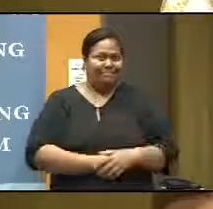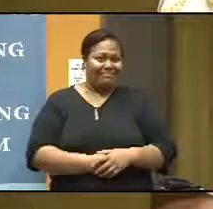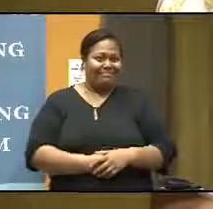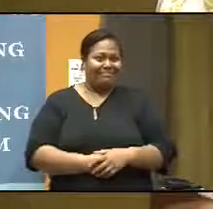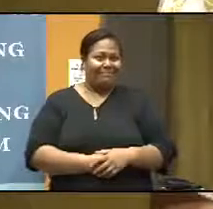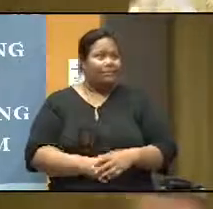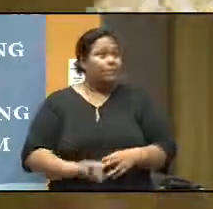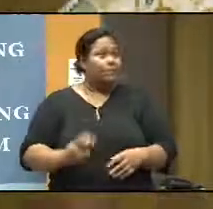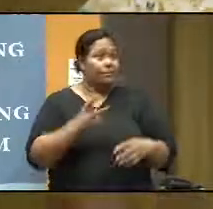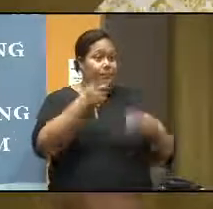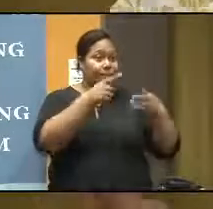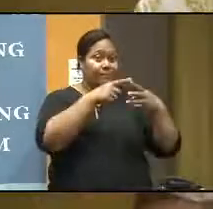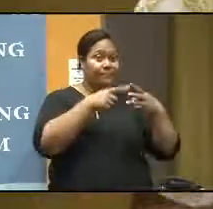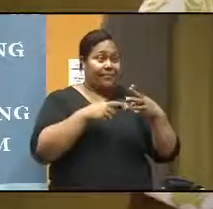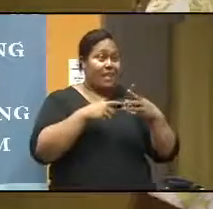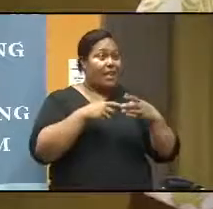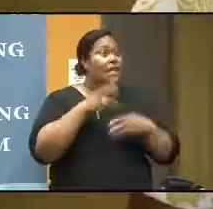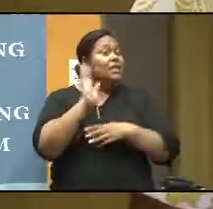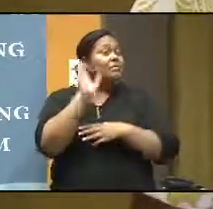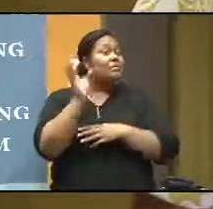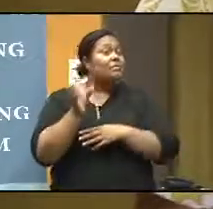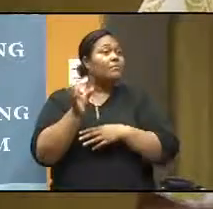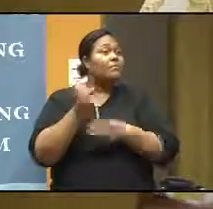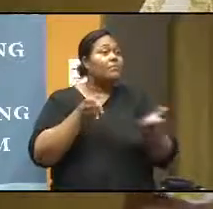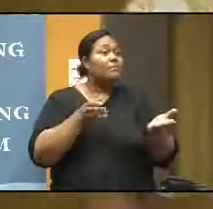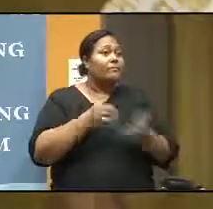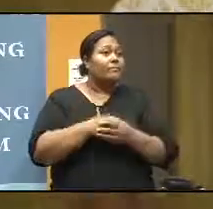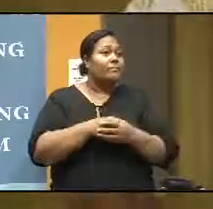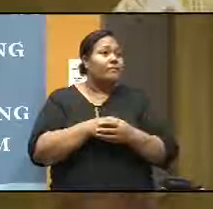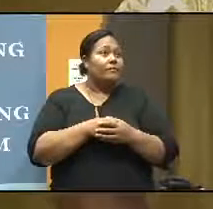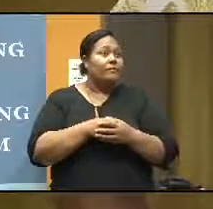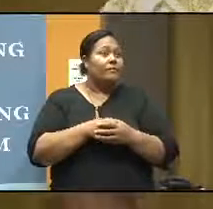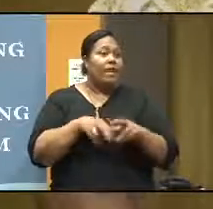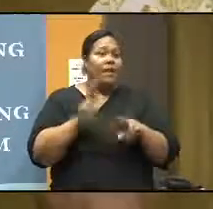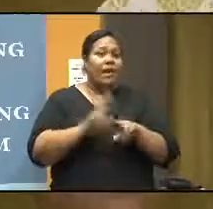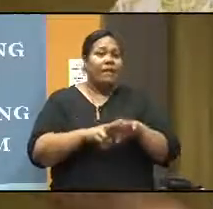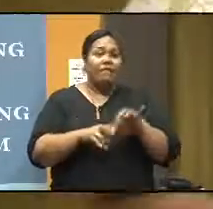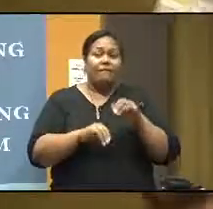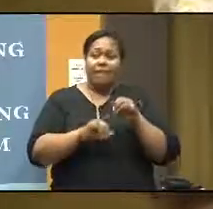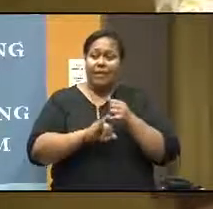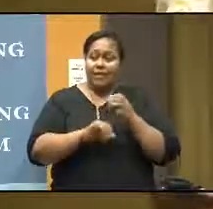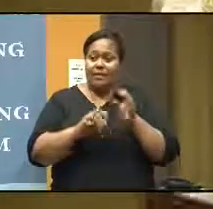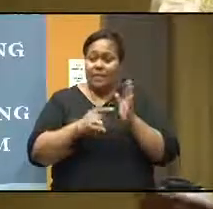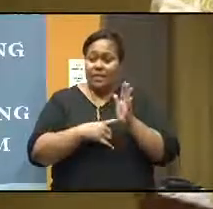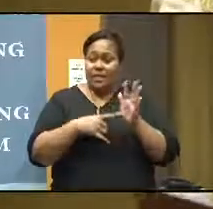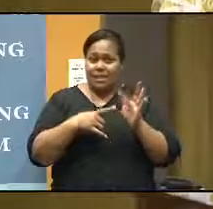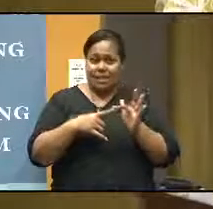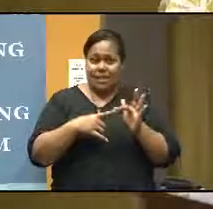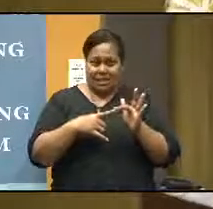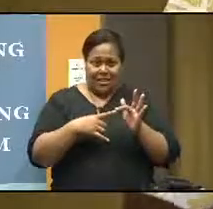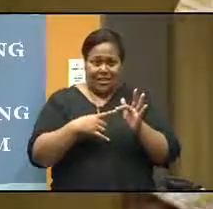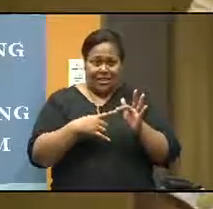So our third speaker is the Faculty of Science, Technology and Environment, Faculty of Teaching and Excellence Award winner, and of course our BC's Award